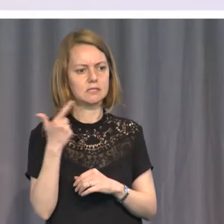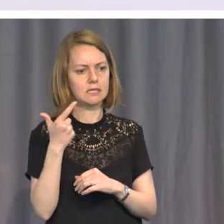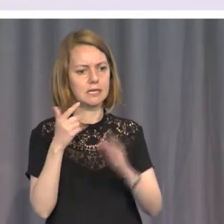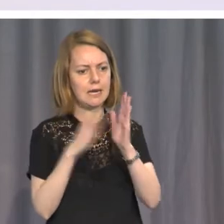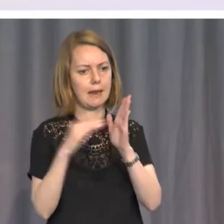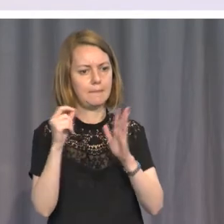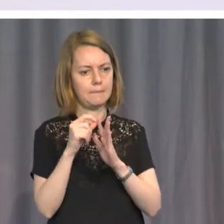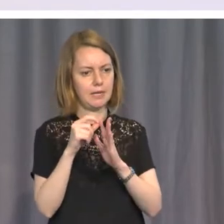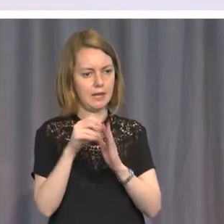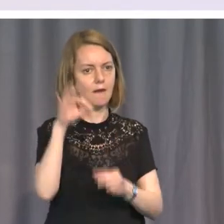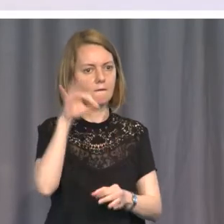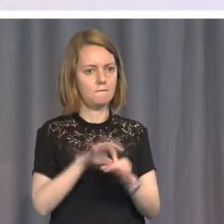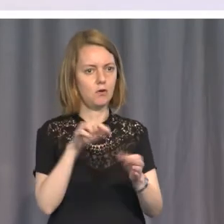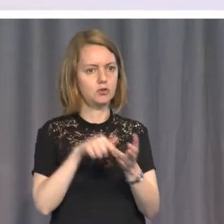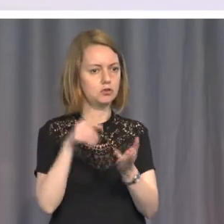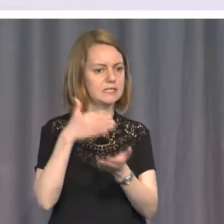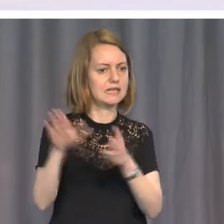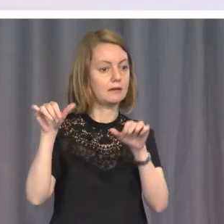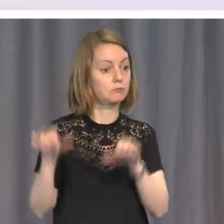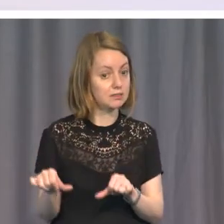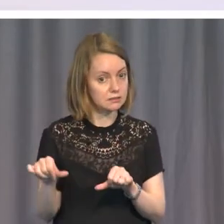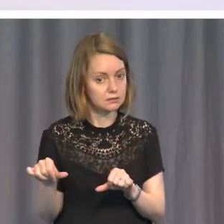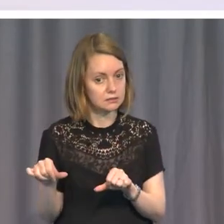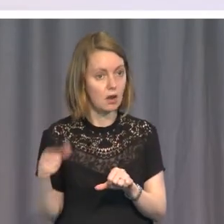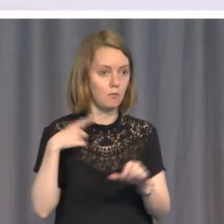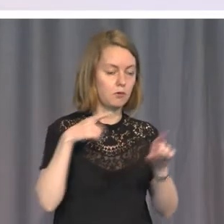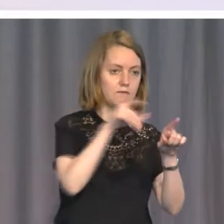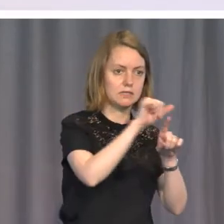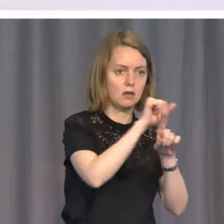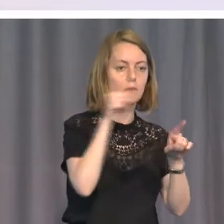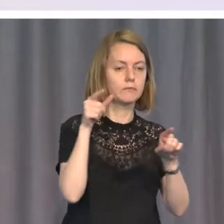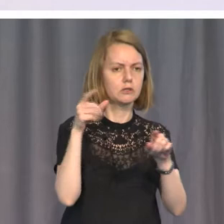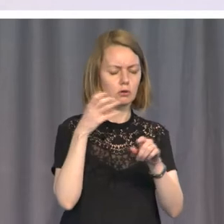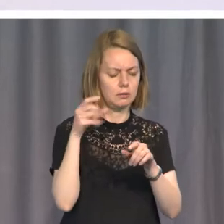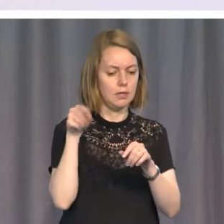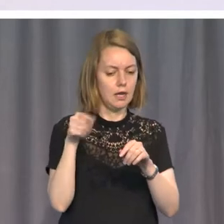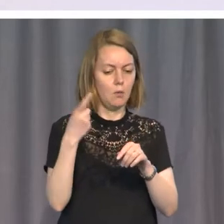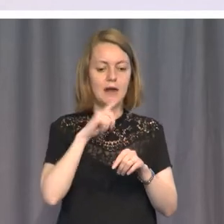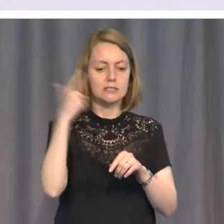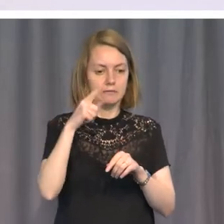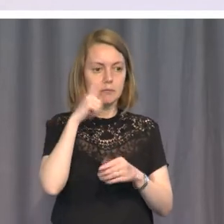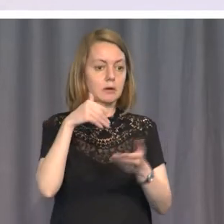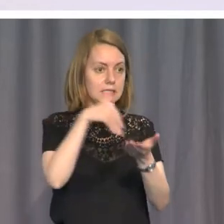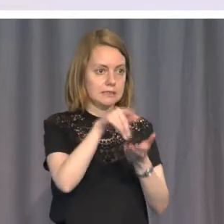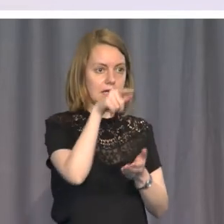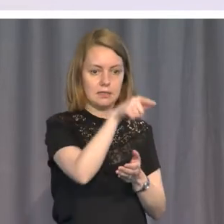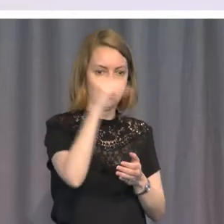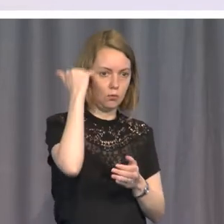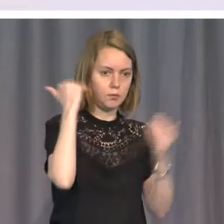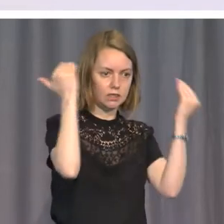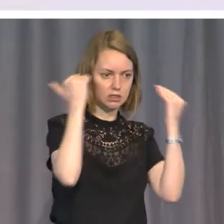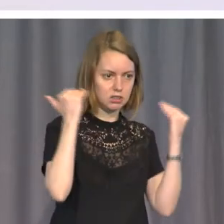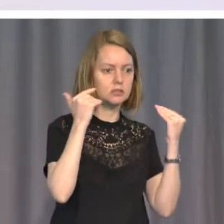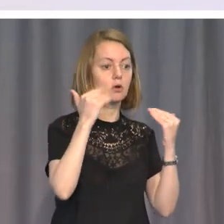to ask the President, Mr. Rajapaskas, to sack her, which of course he did, replacing her with the Attorney